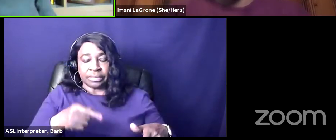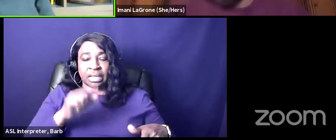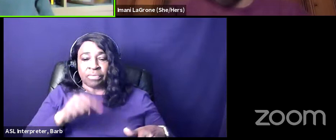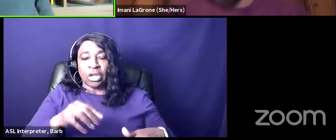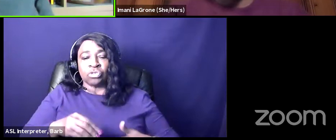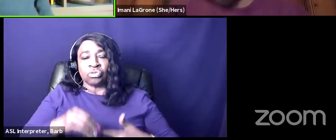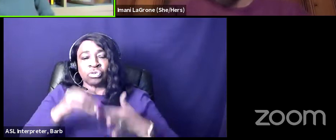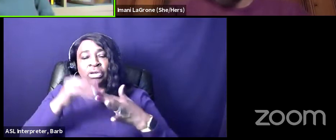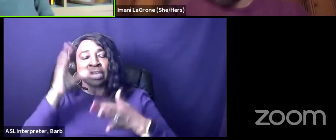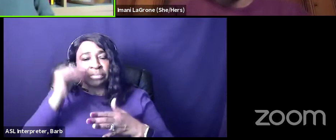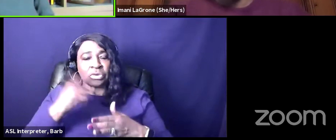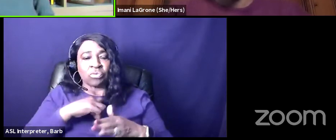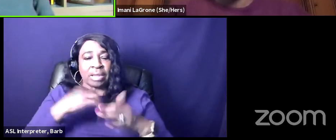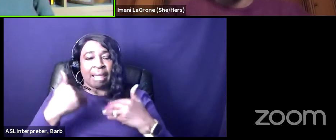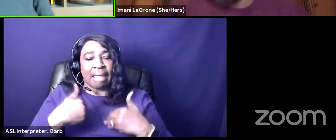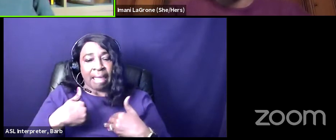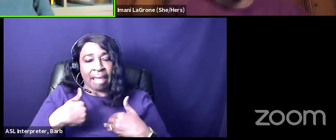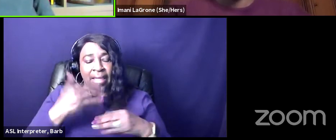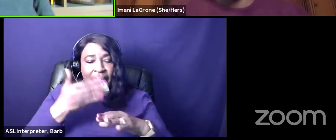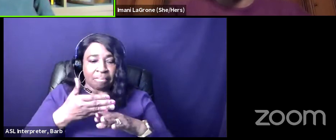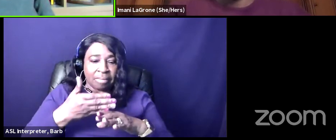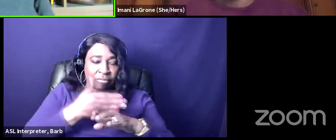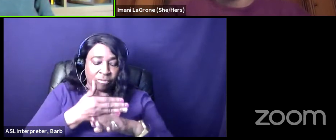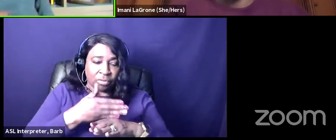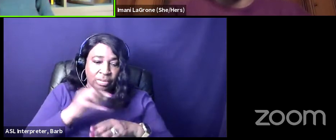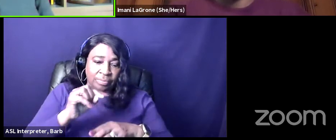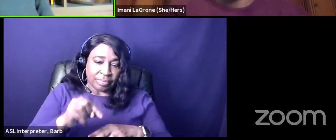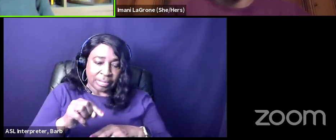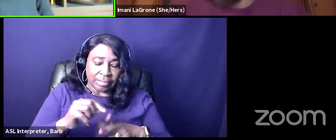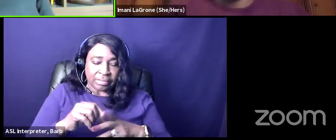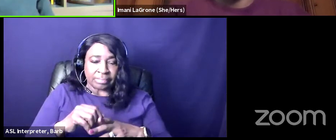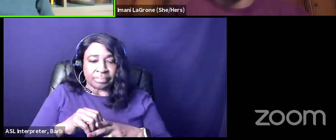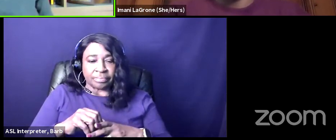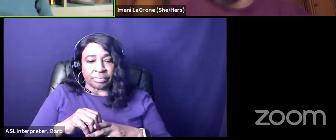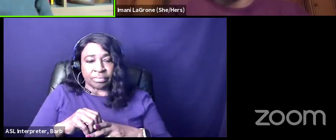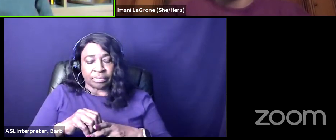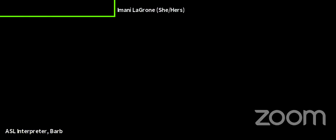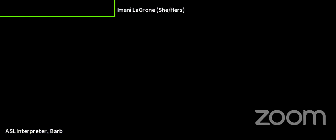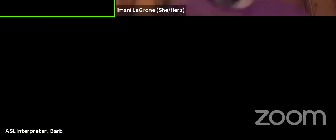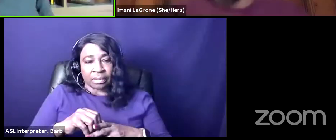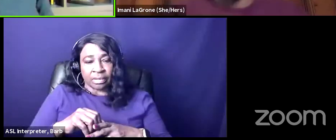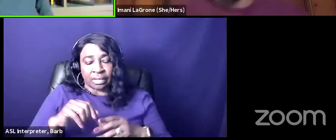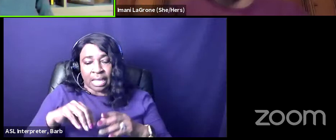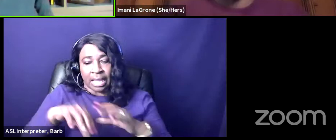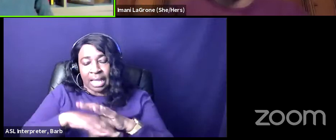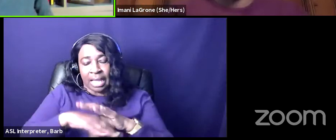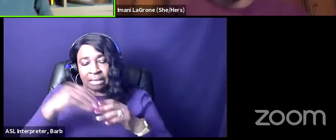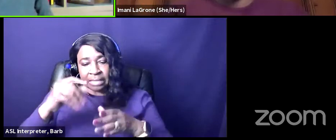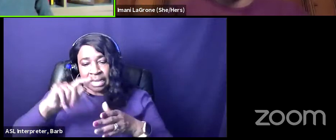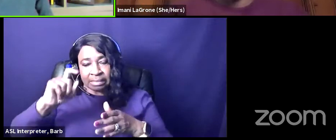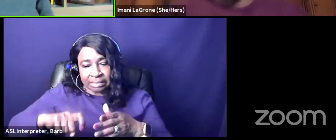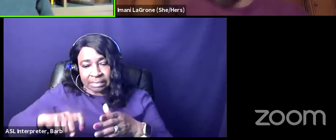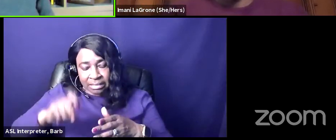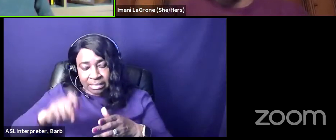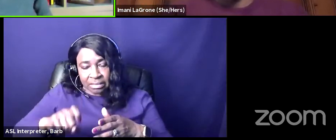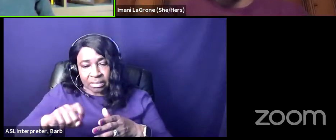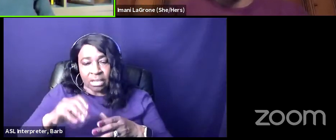experiences that we had black people in boston right outside of boston nobody cares that you're